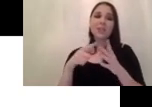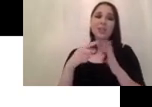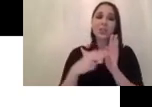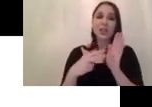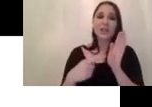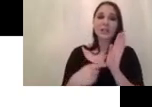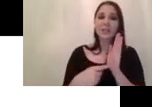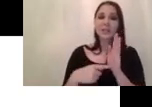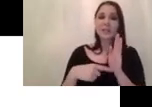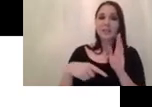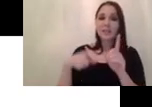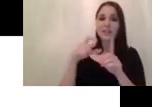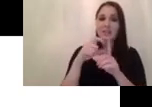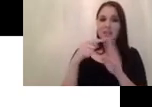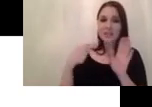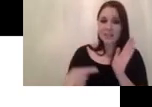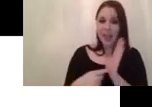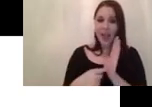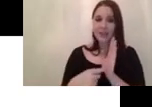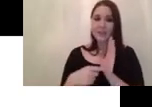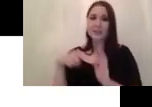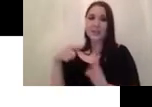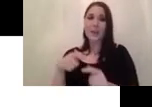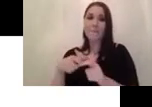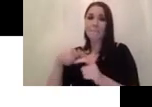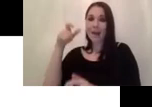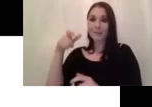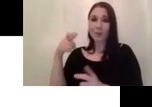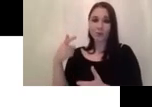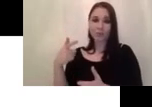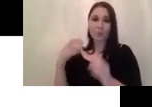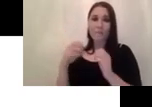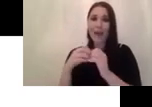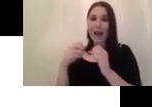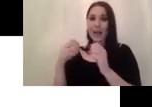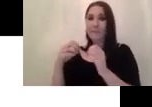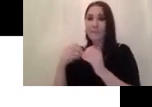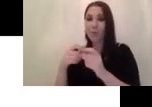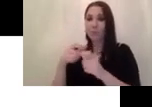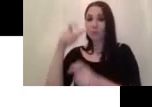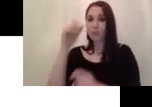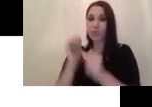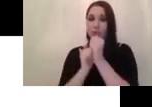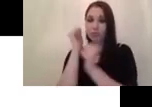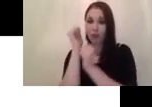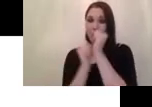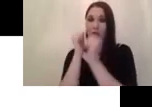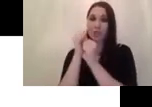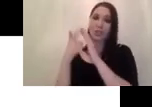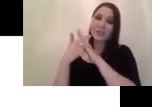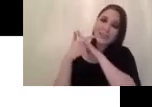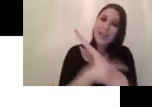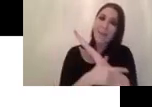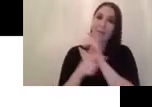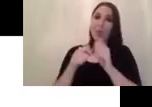backbone um structure like you can scale the image resolution the depth and the width of